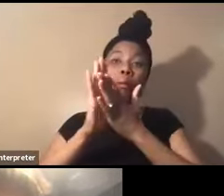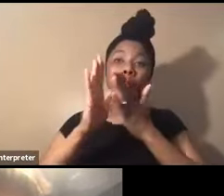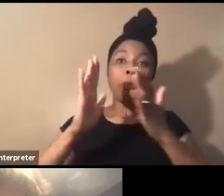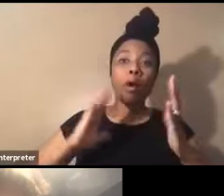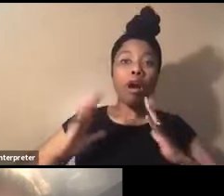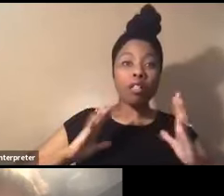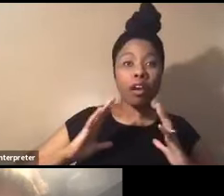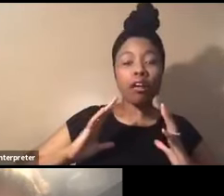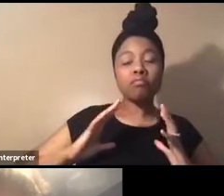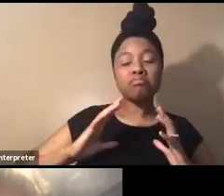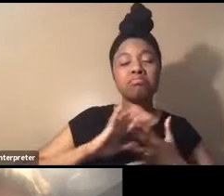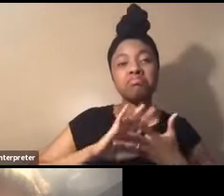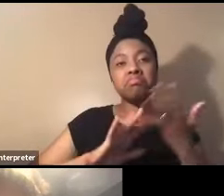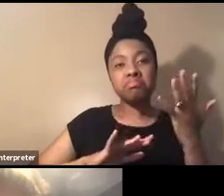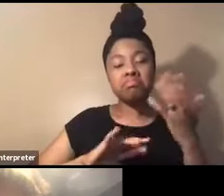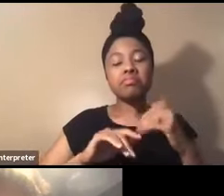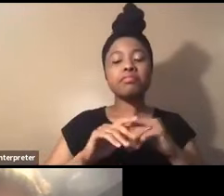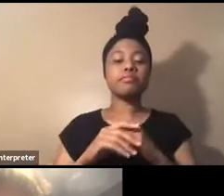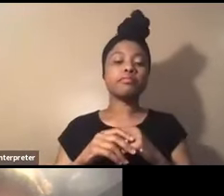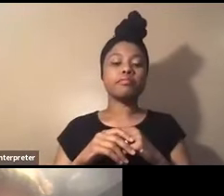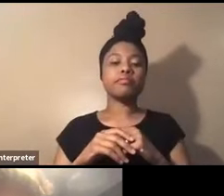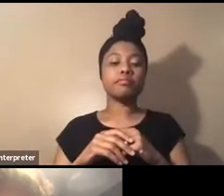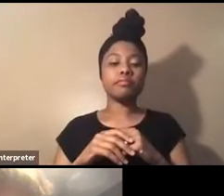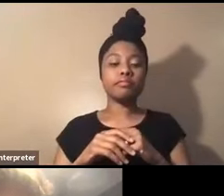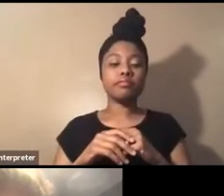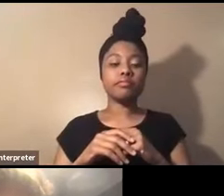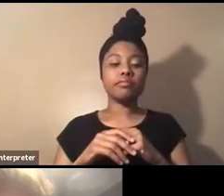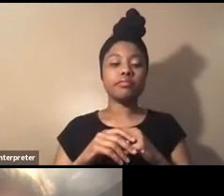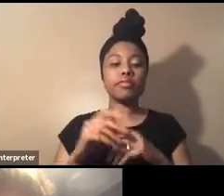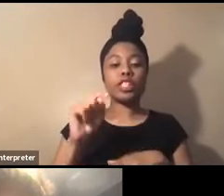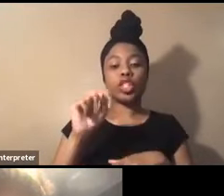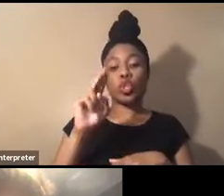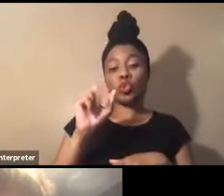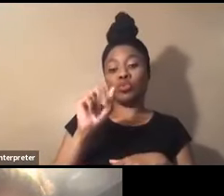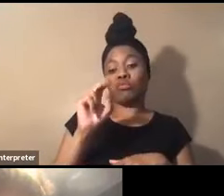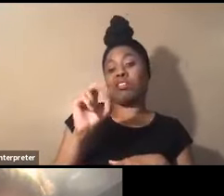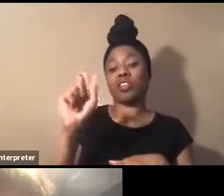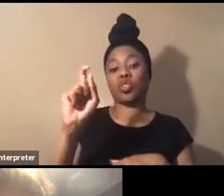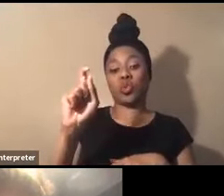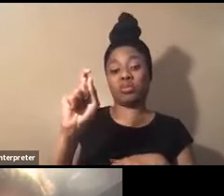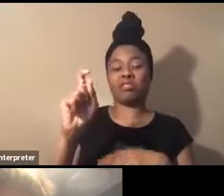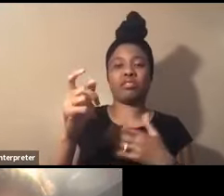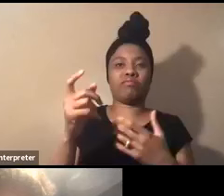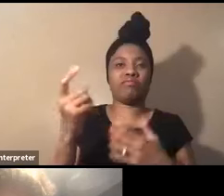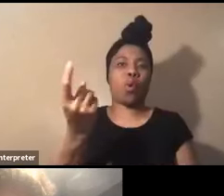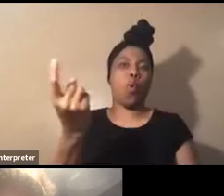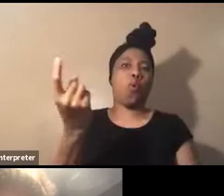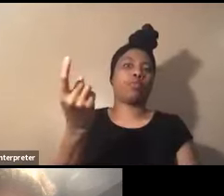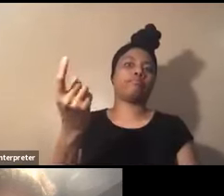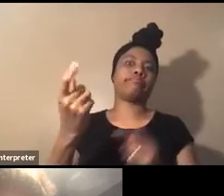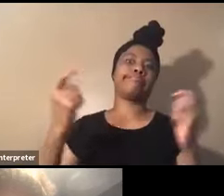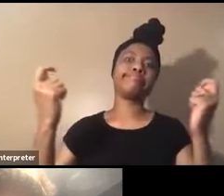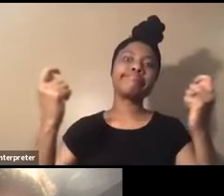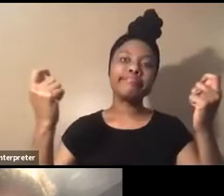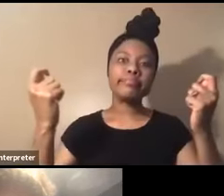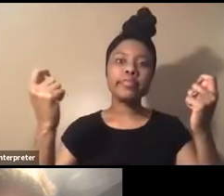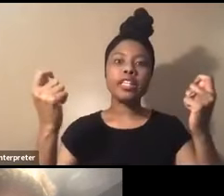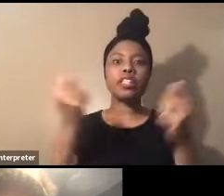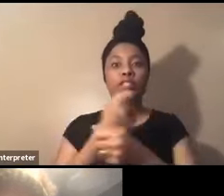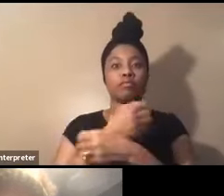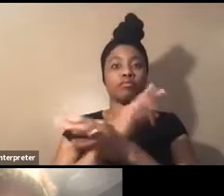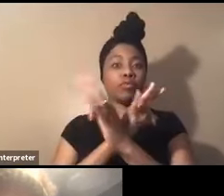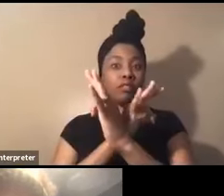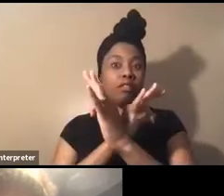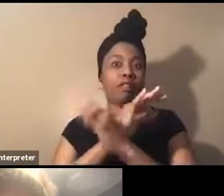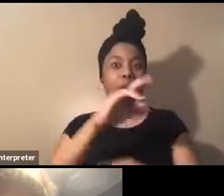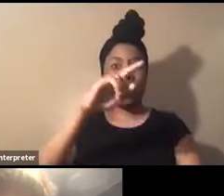that nature. Um, Tucson as a whole has always celebrated Juneteenth within the